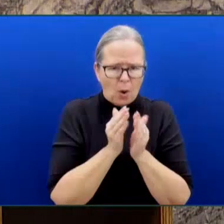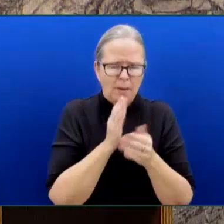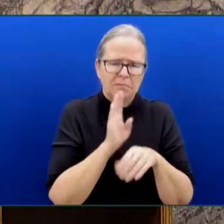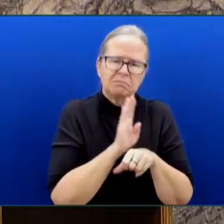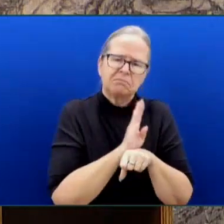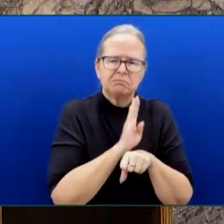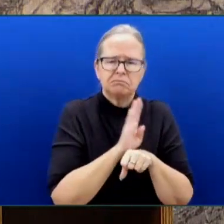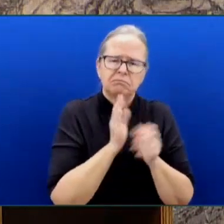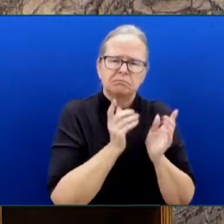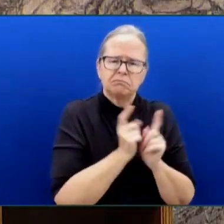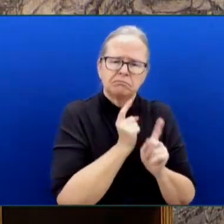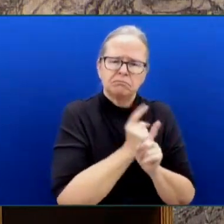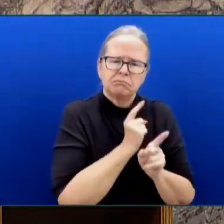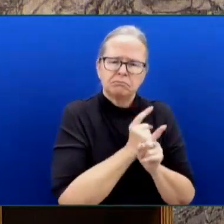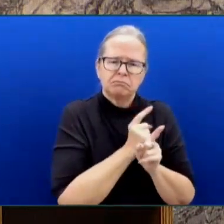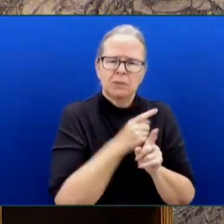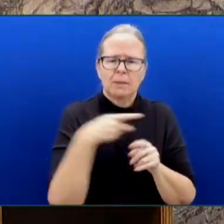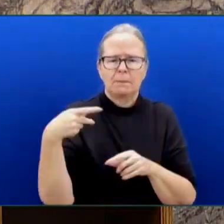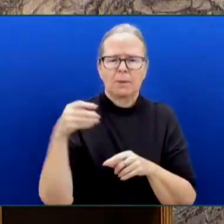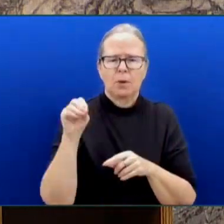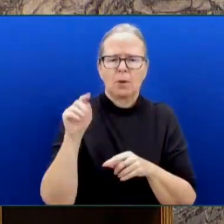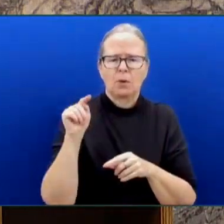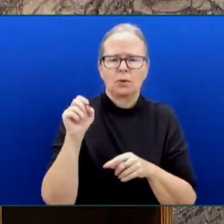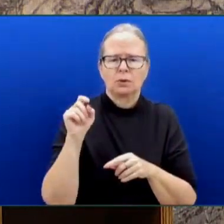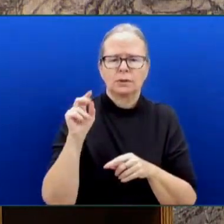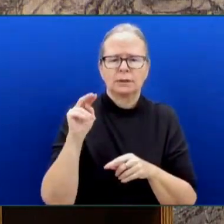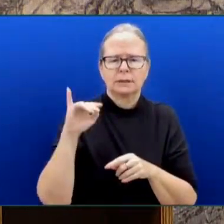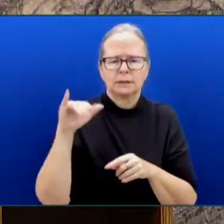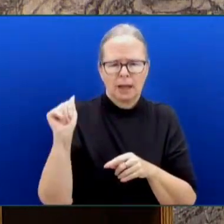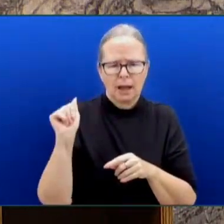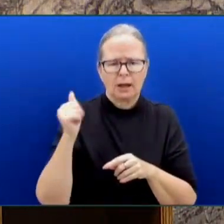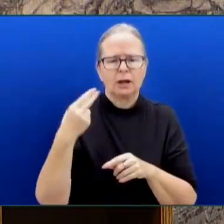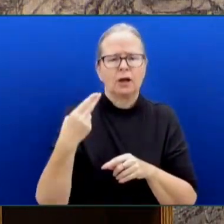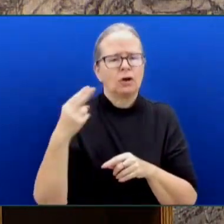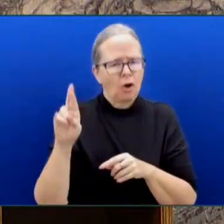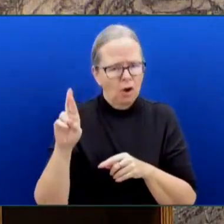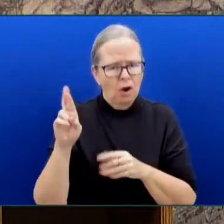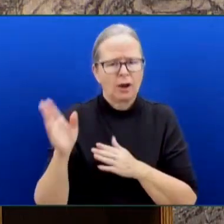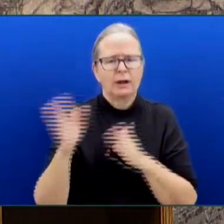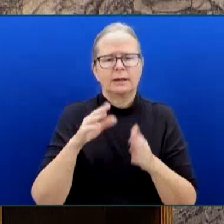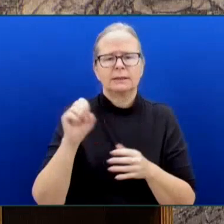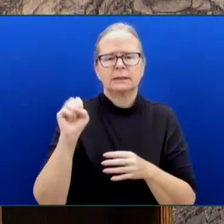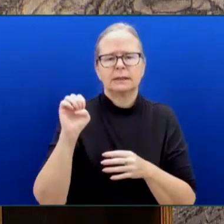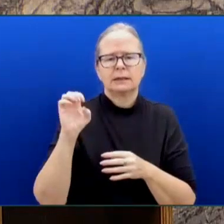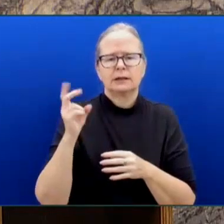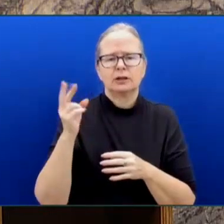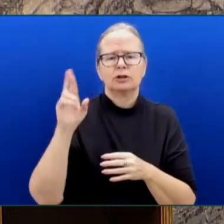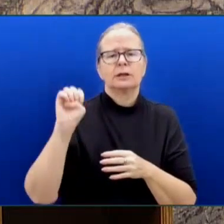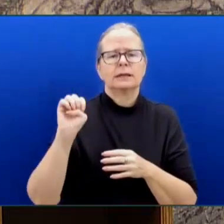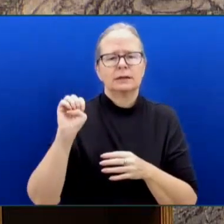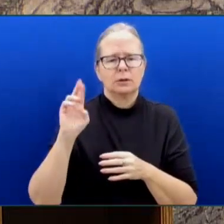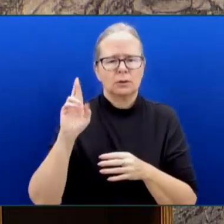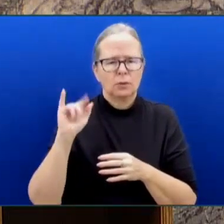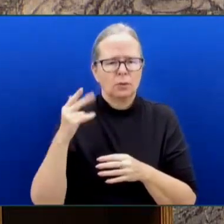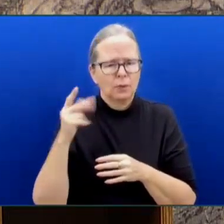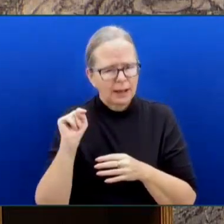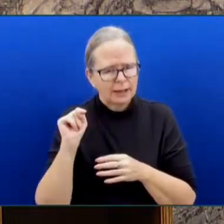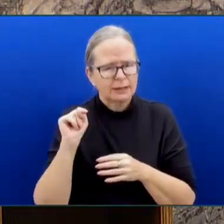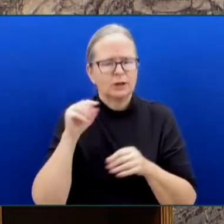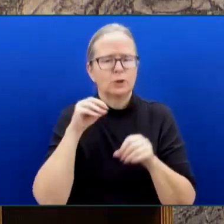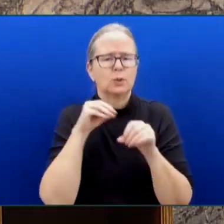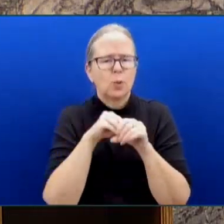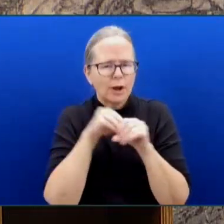Storage, they're the backbone of our economy. Then there's AgriForce Biotechnologies, our tech innovators, and Braintrust Canada